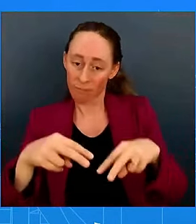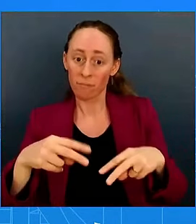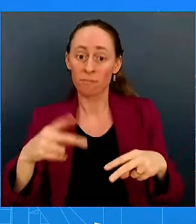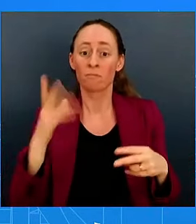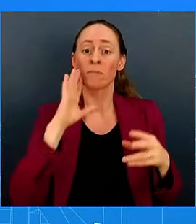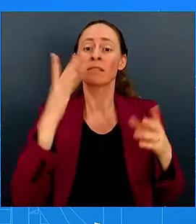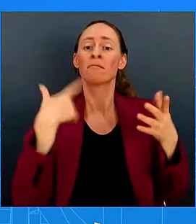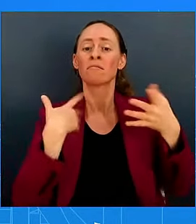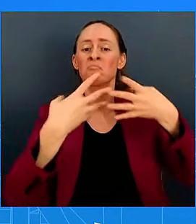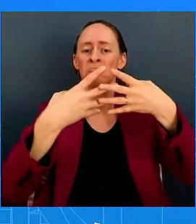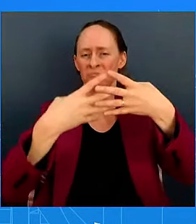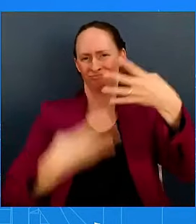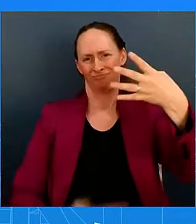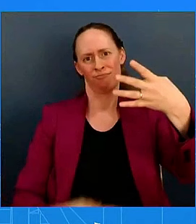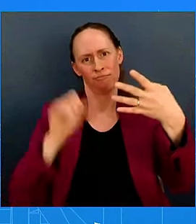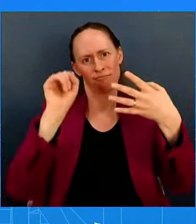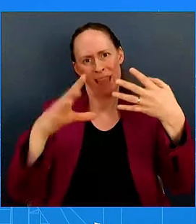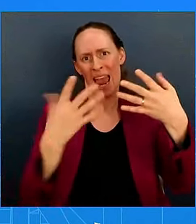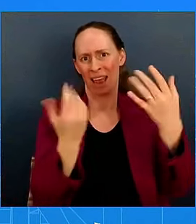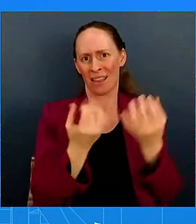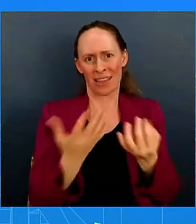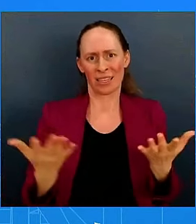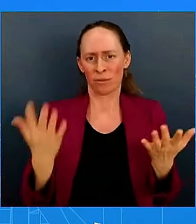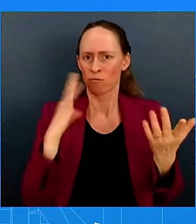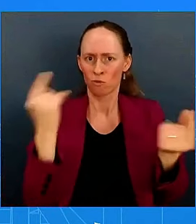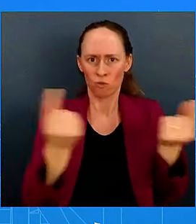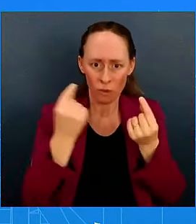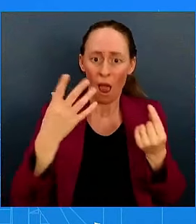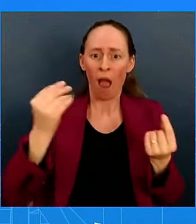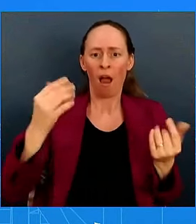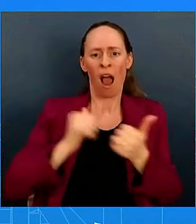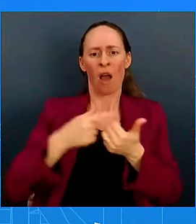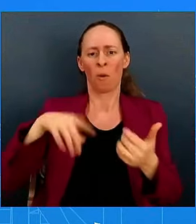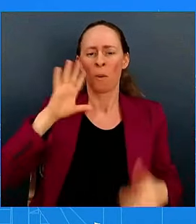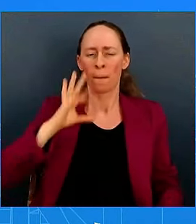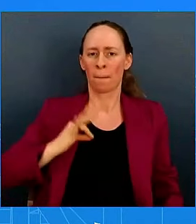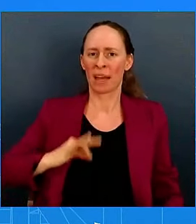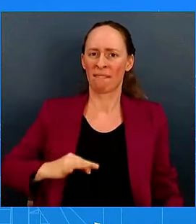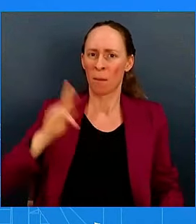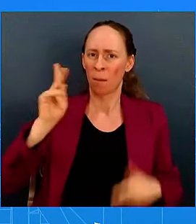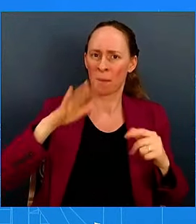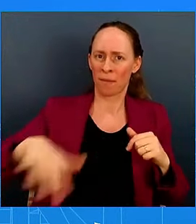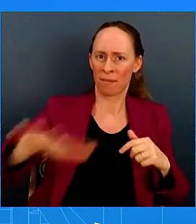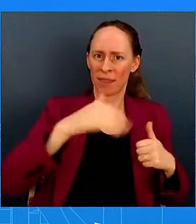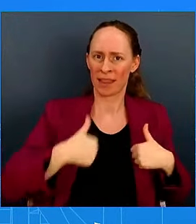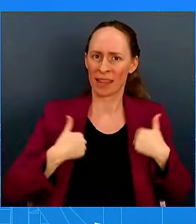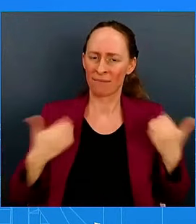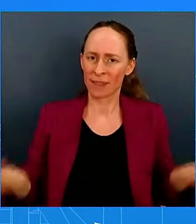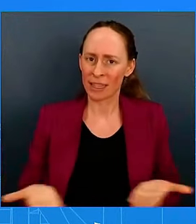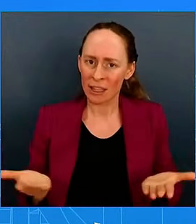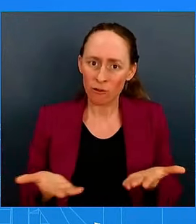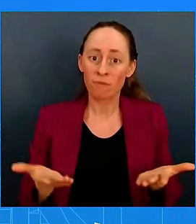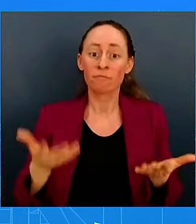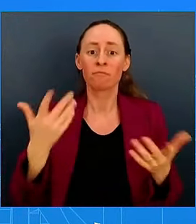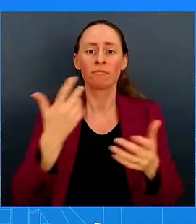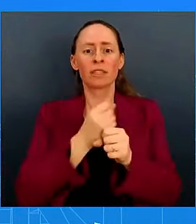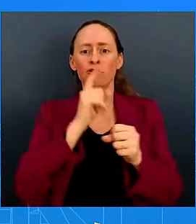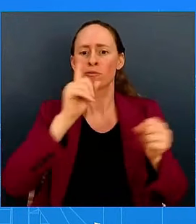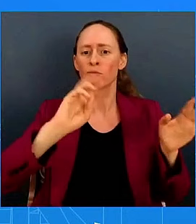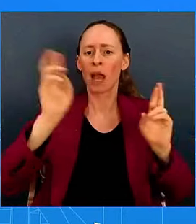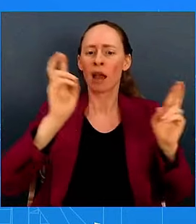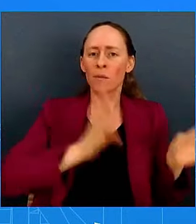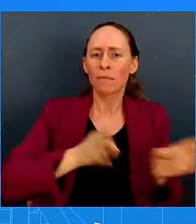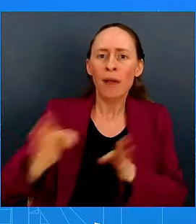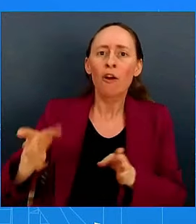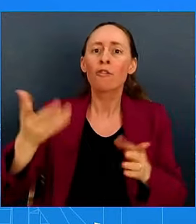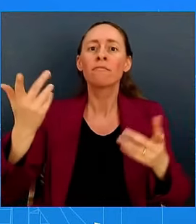they all identify priorities such as health security, natural disaster response, maritime security, quality infrastructure, critical